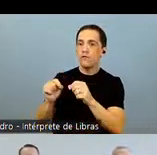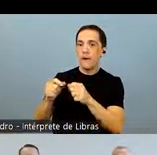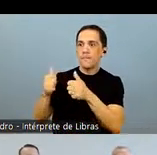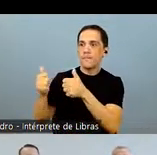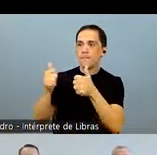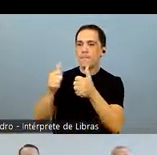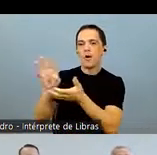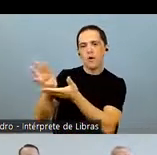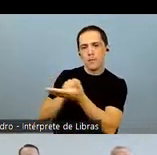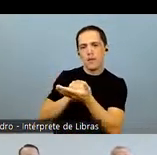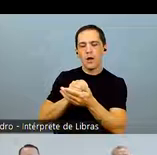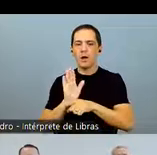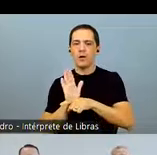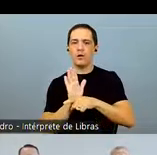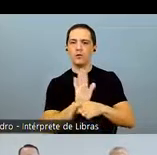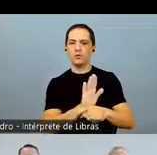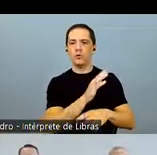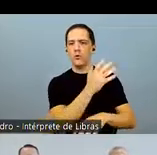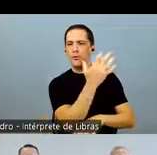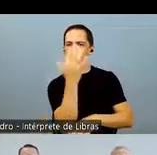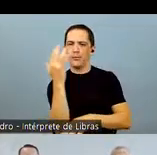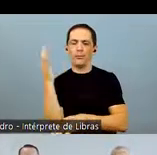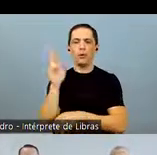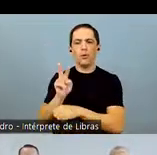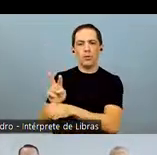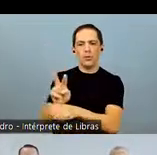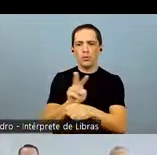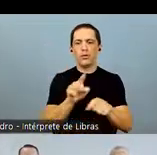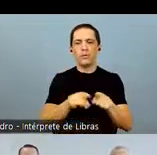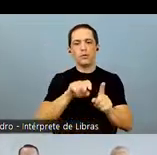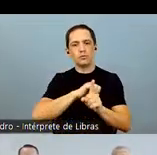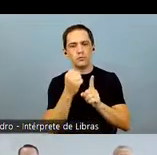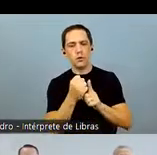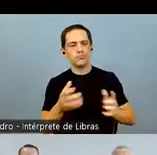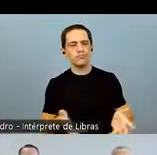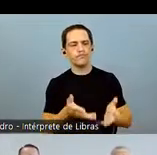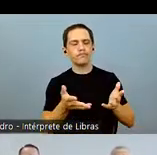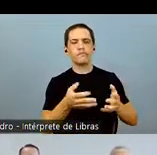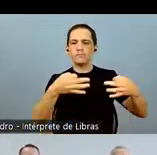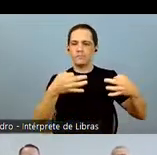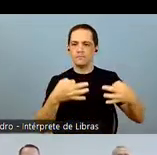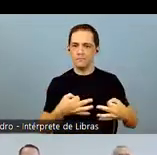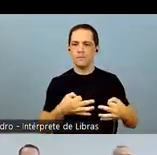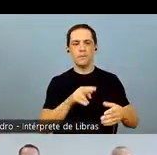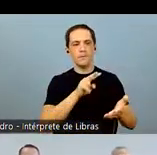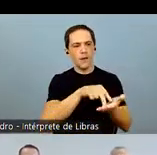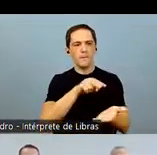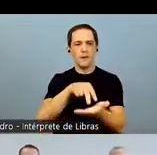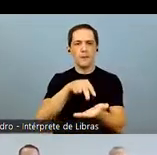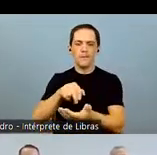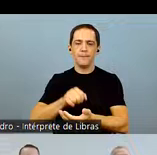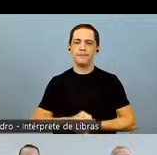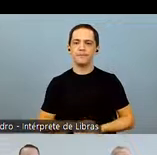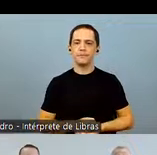the world's best practices to create a positive impact on environmental and social